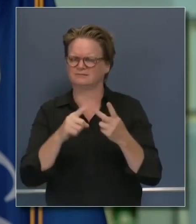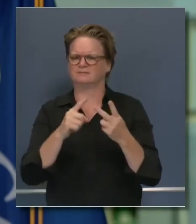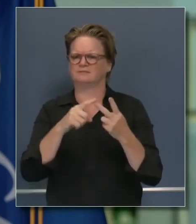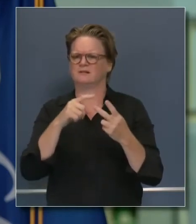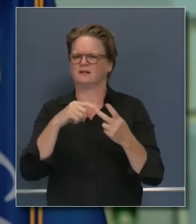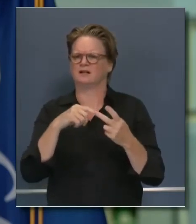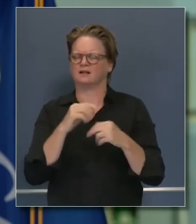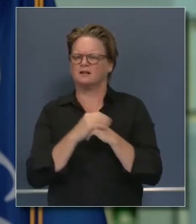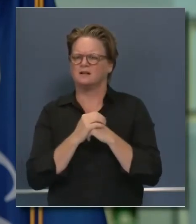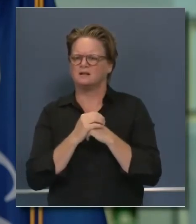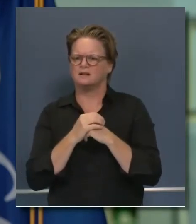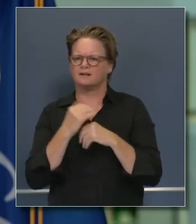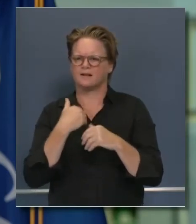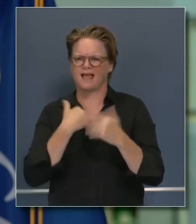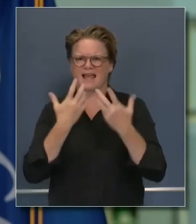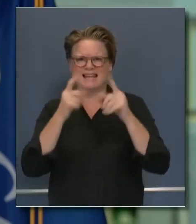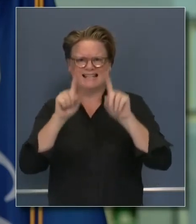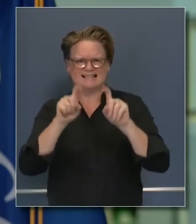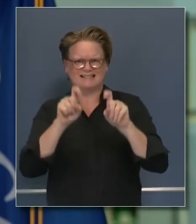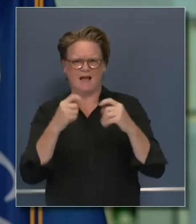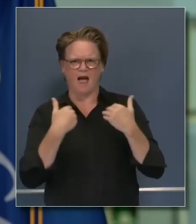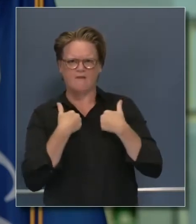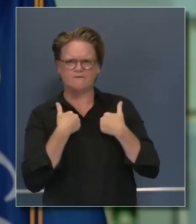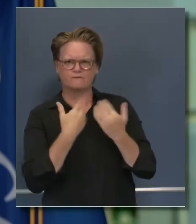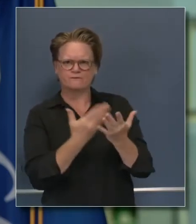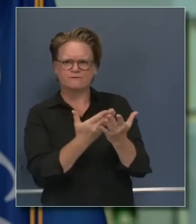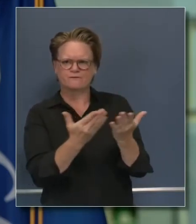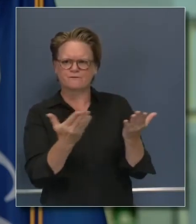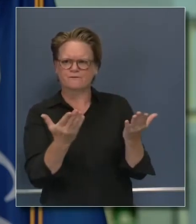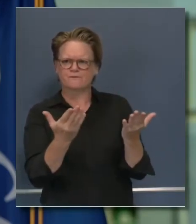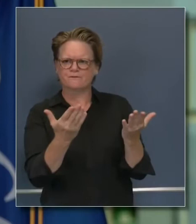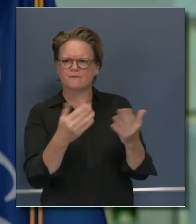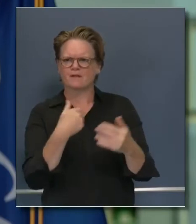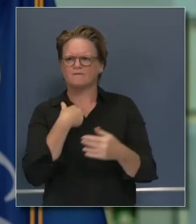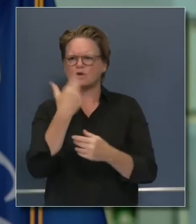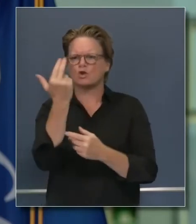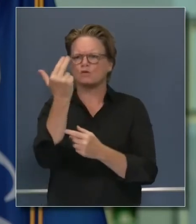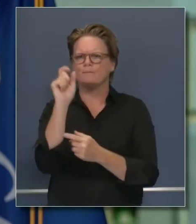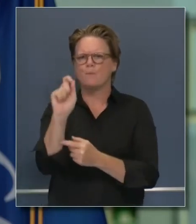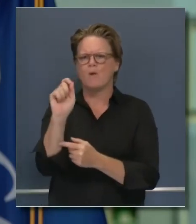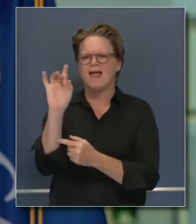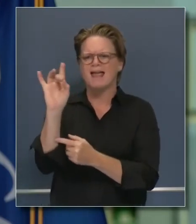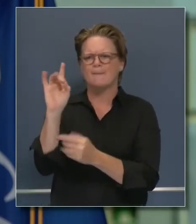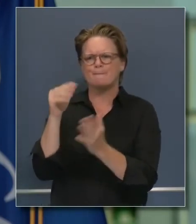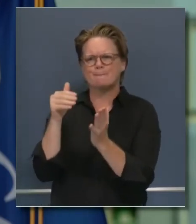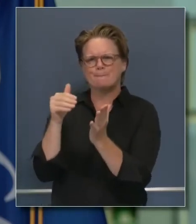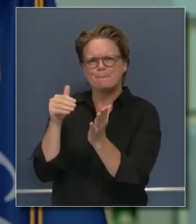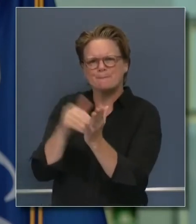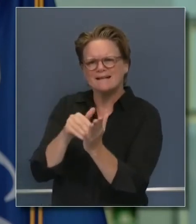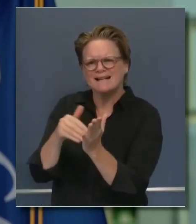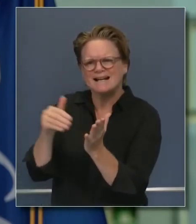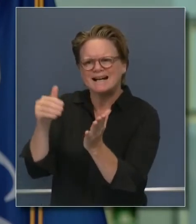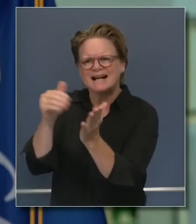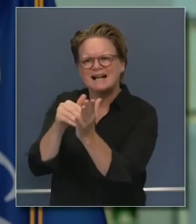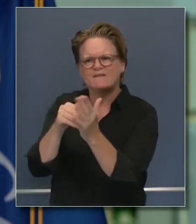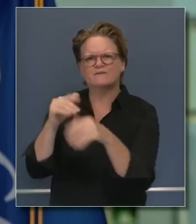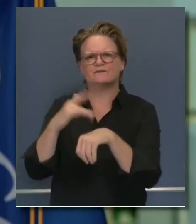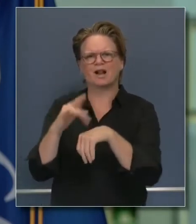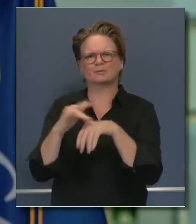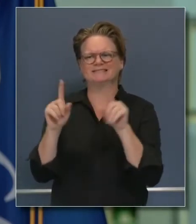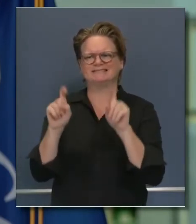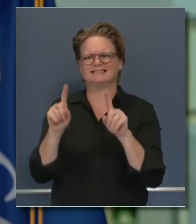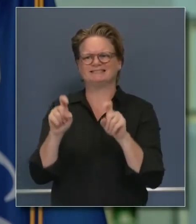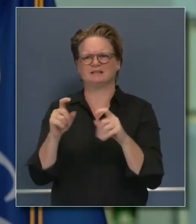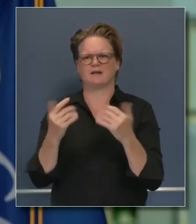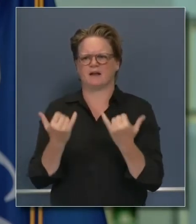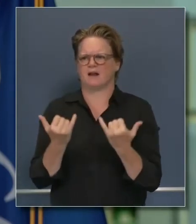13.8 million in our inventory, you can take a look at our dashboard that we put out on the COVID19.ca